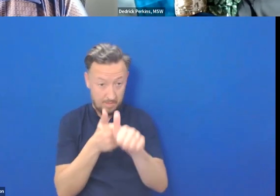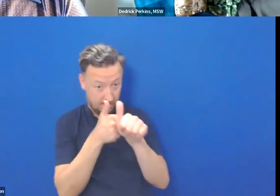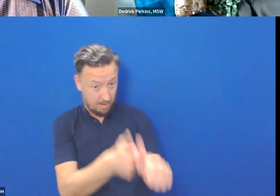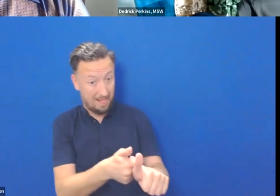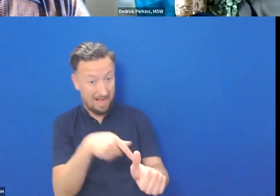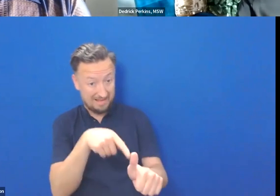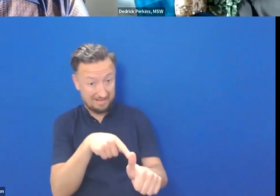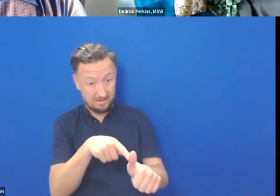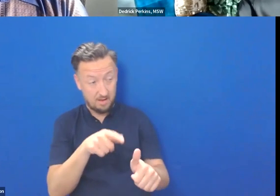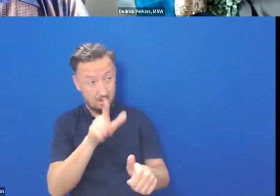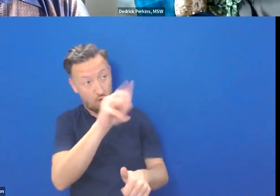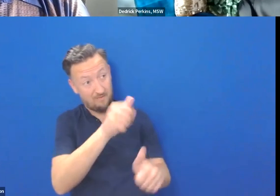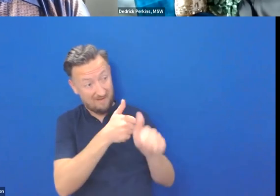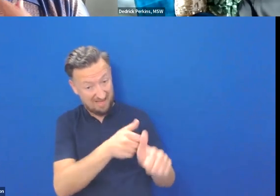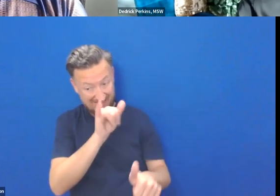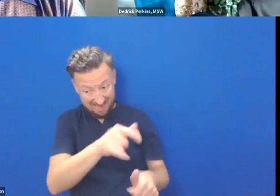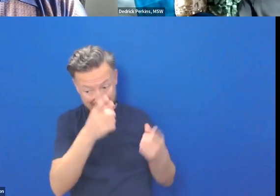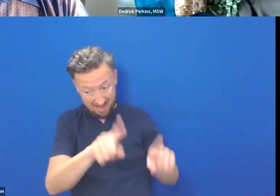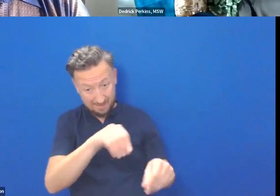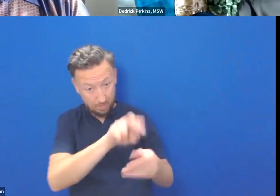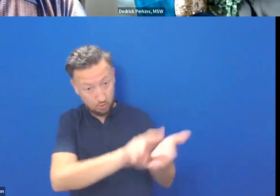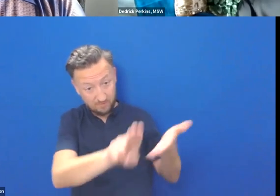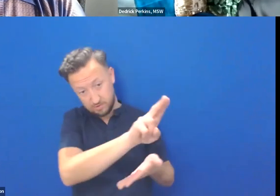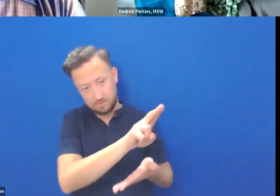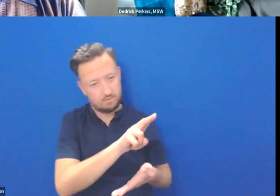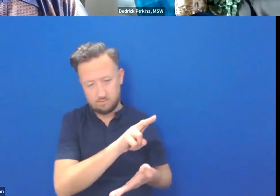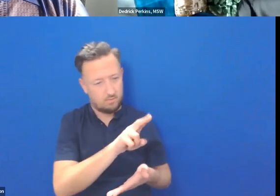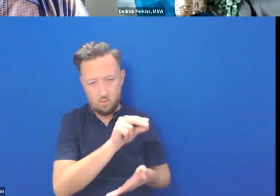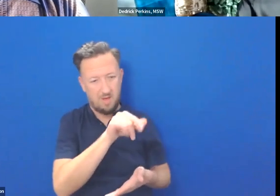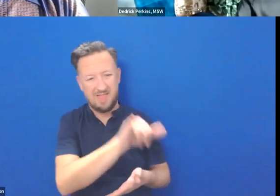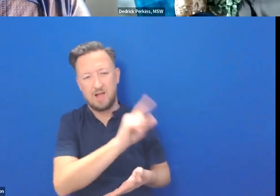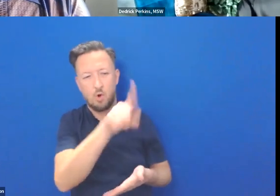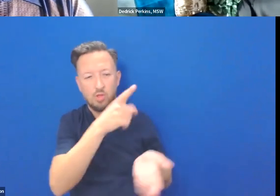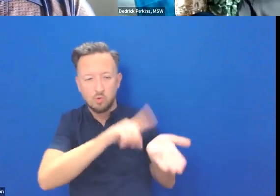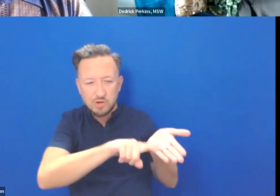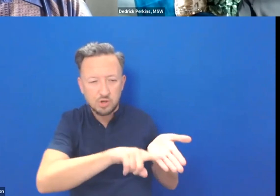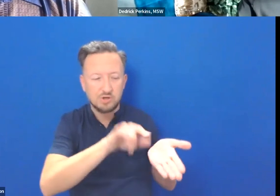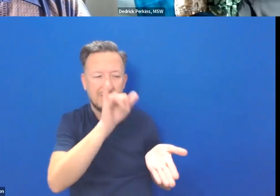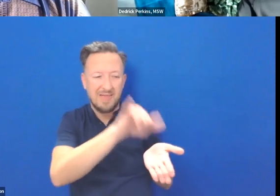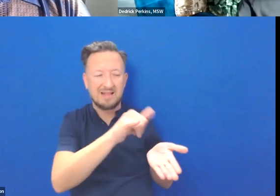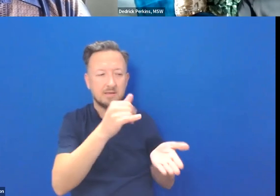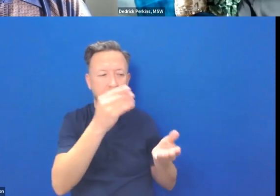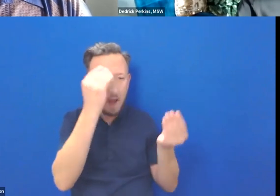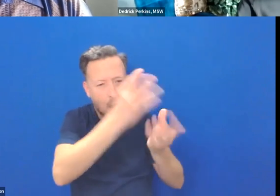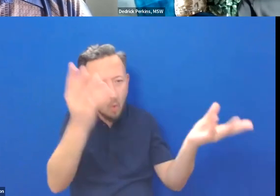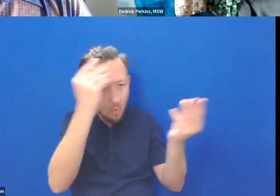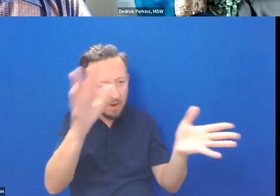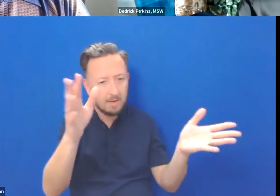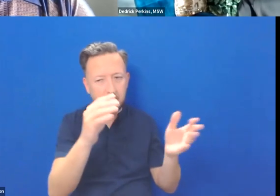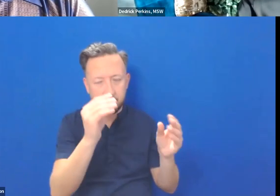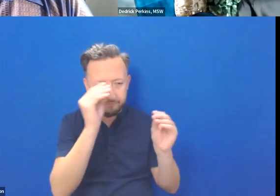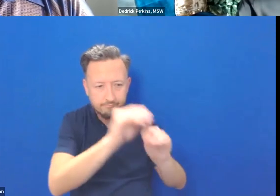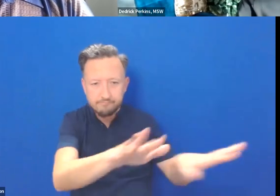system. That is just research. That is publications. That is awareness. So we've been also making arguments